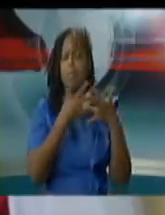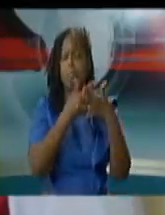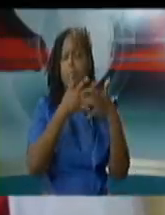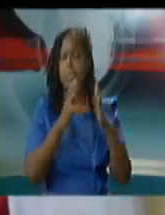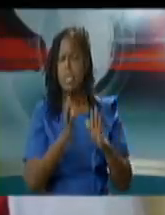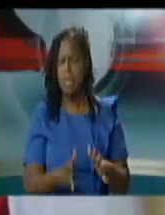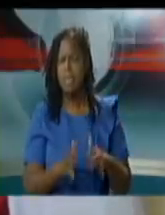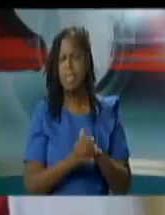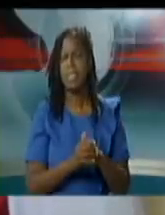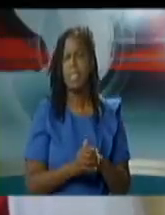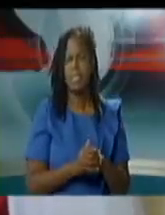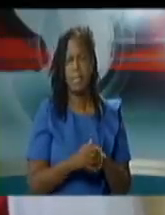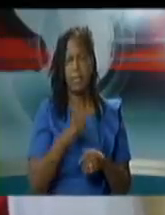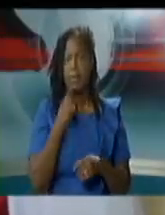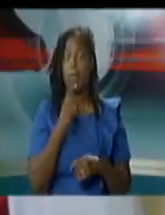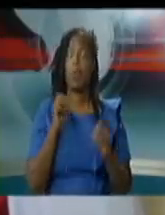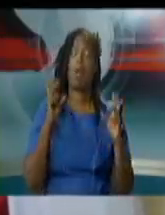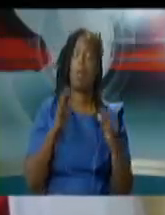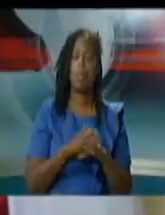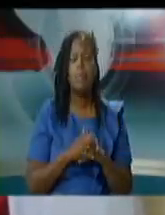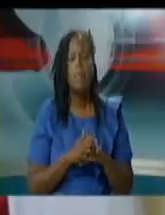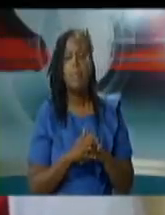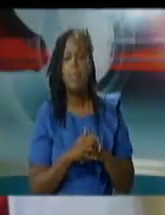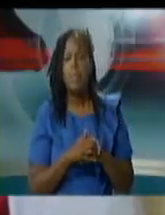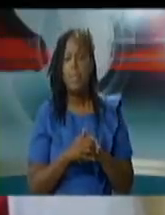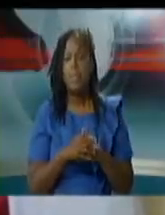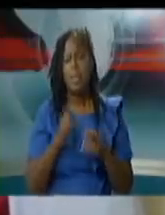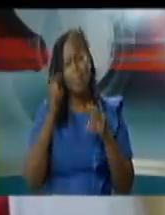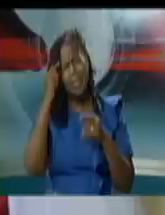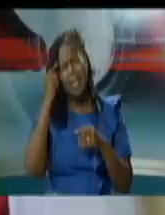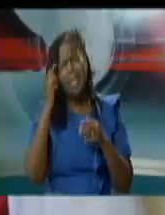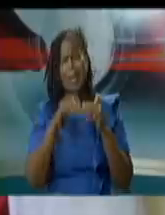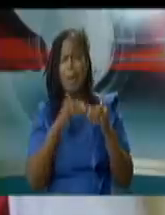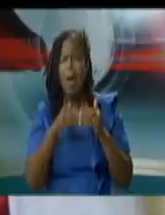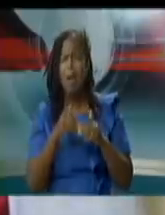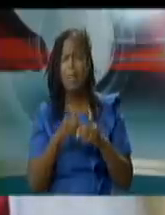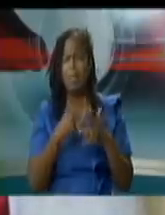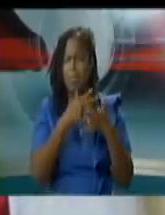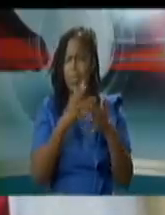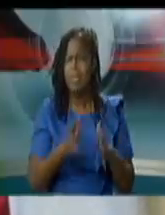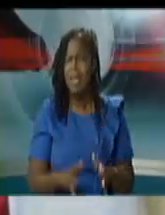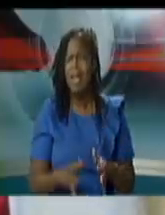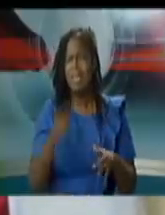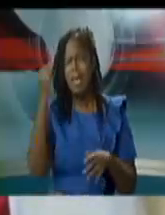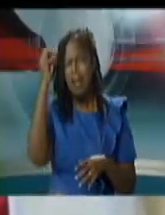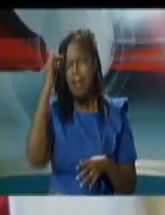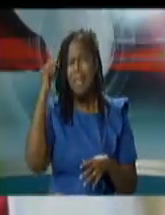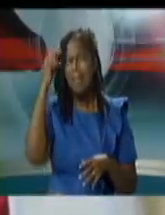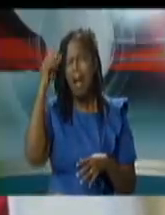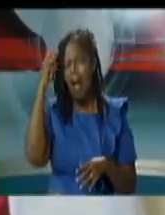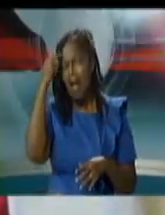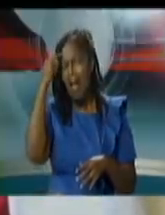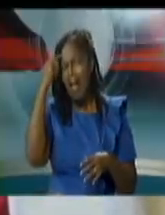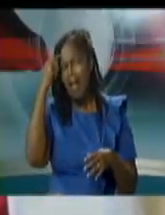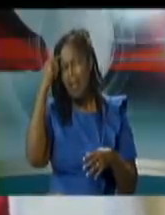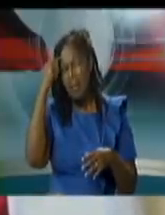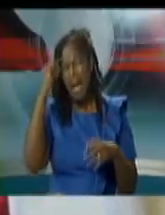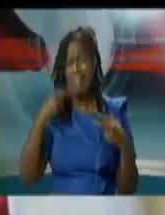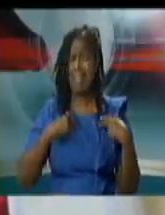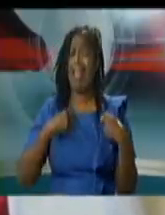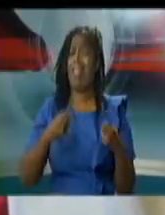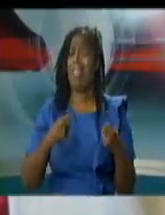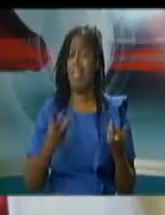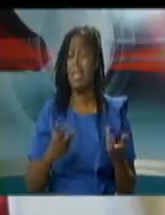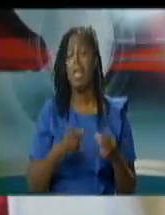a pretty drastic one i'm i'm thinking about their mental health uh it's almost a sort of cultural shock that